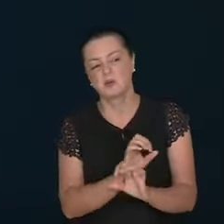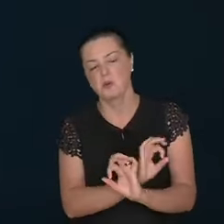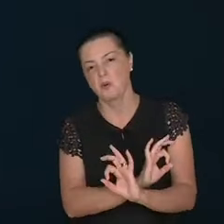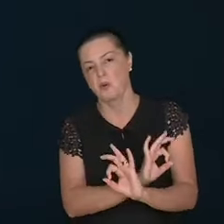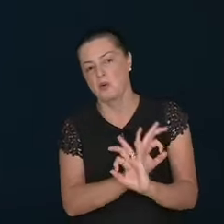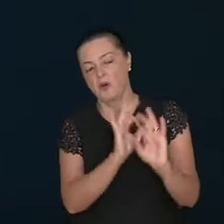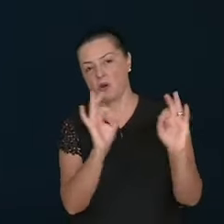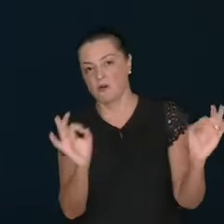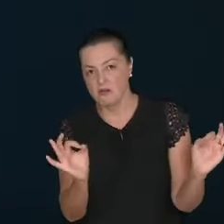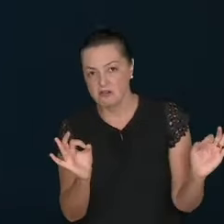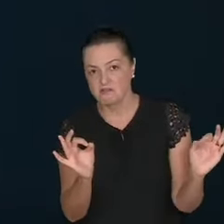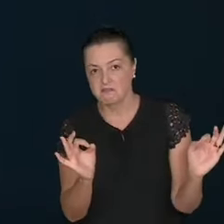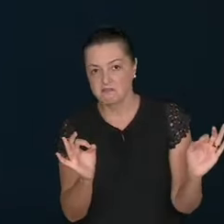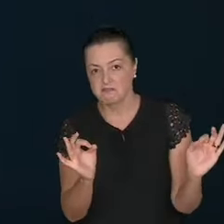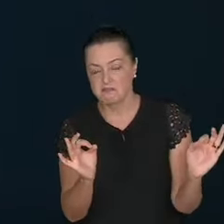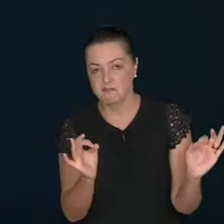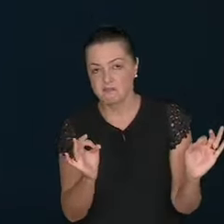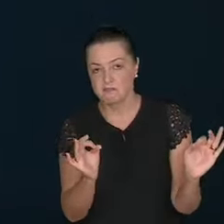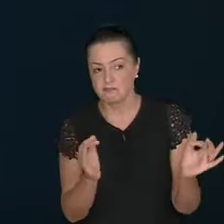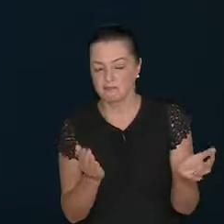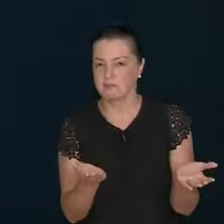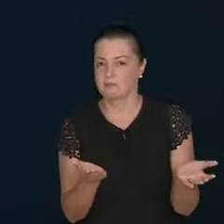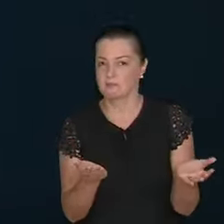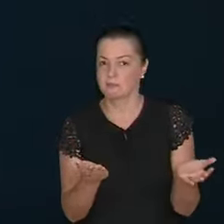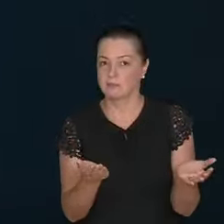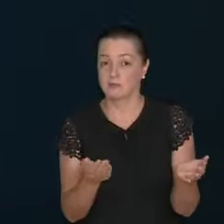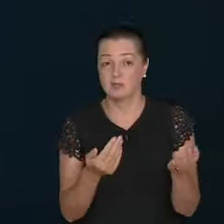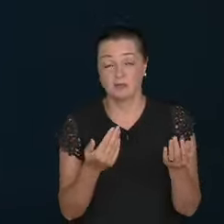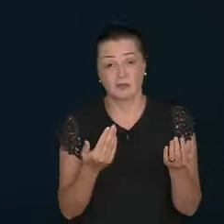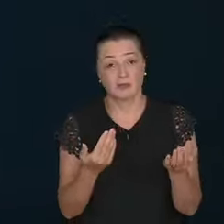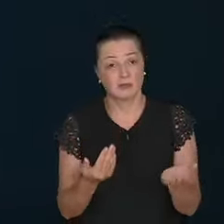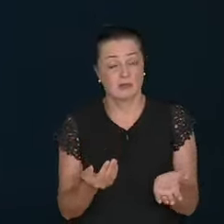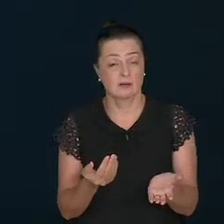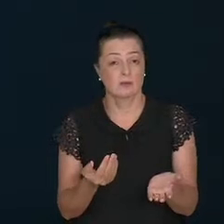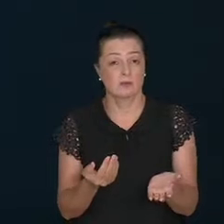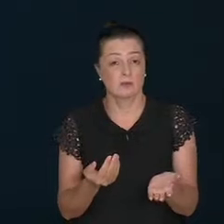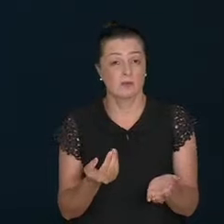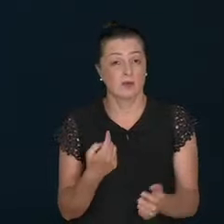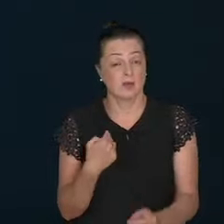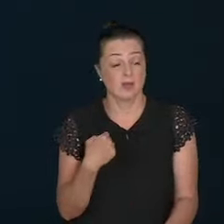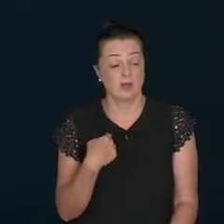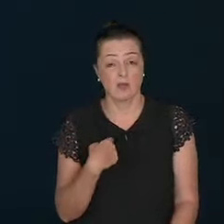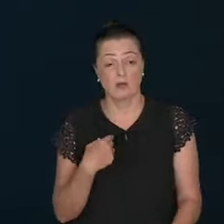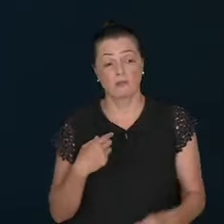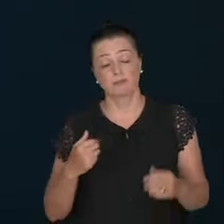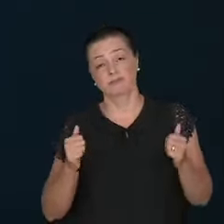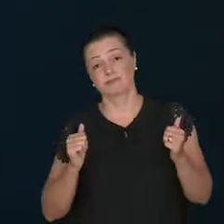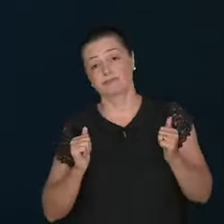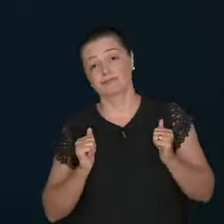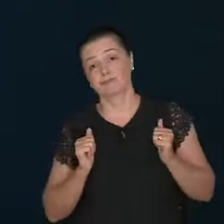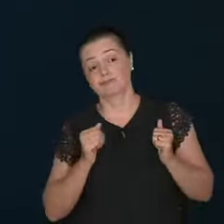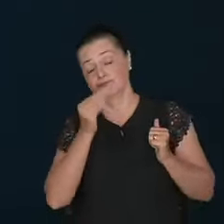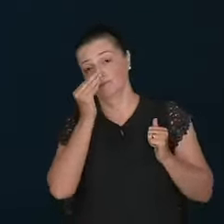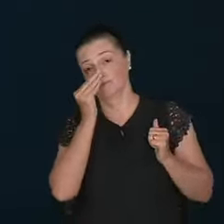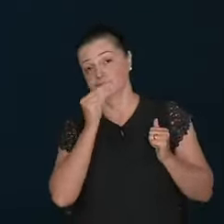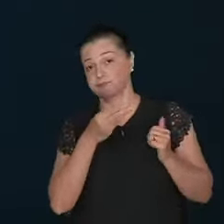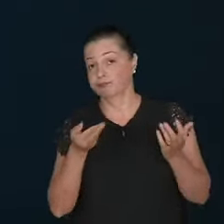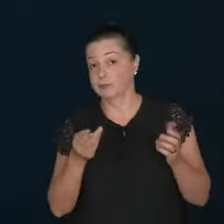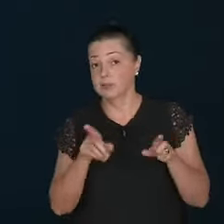Everything is going well. On the current. It's moving forward. So, I would be relaxing.